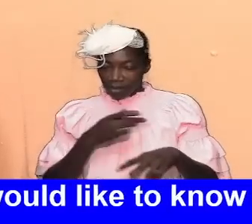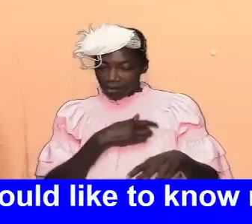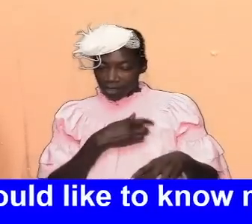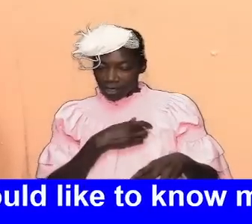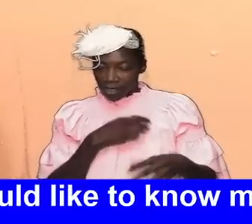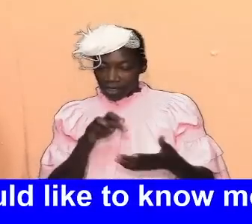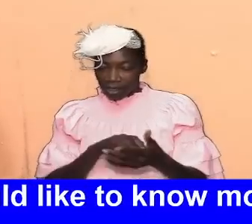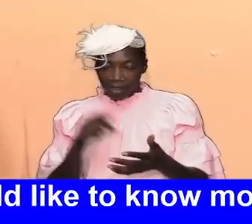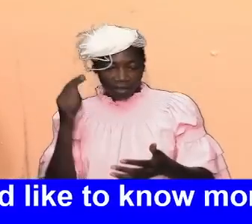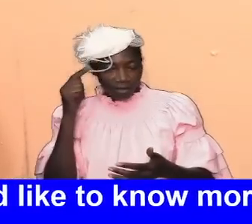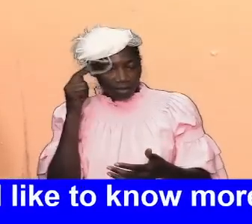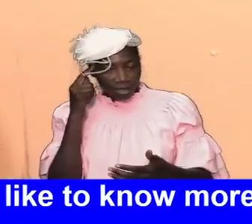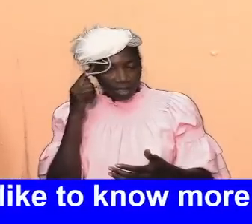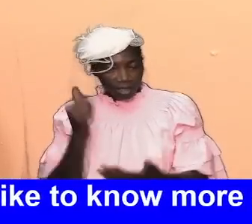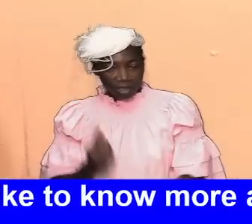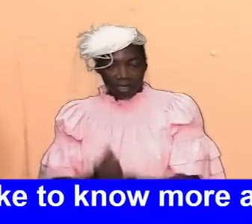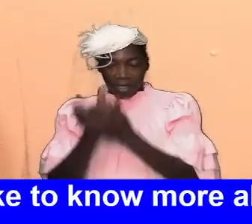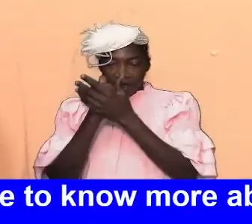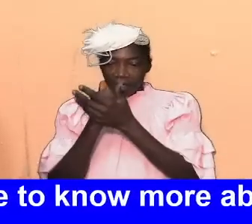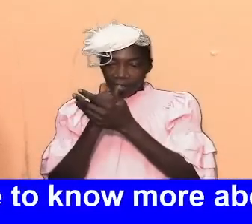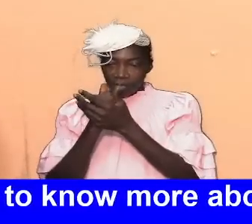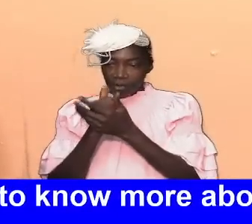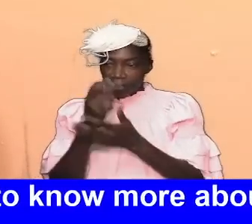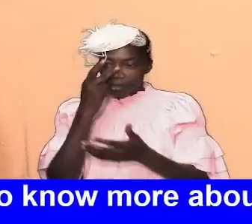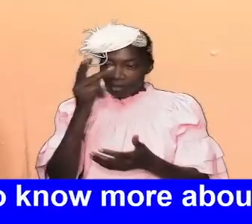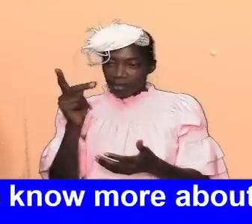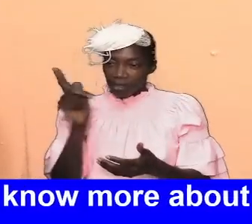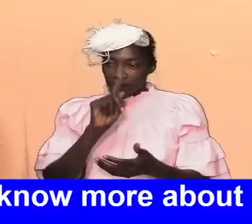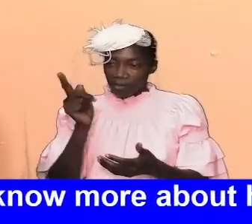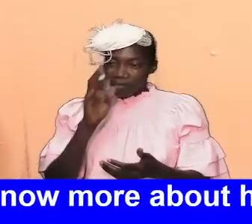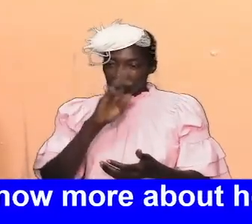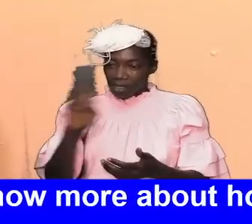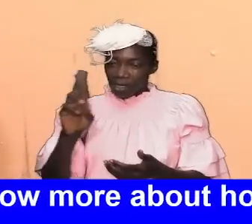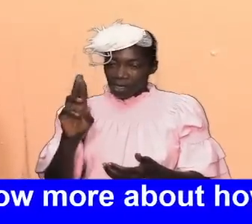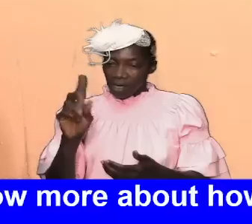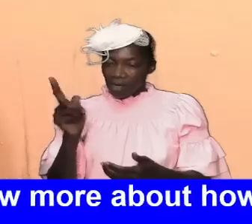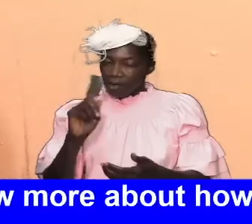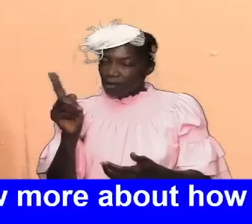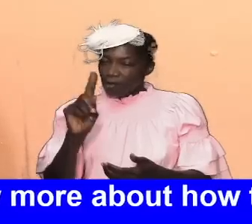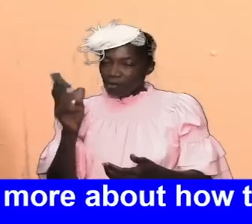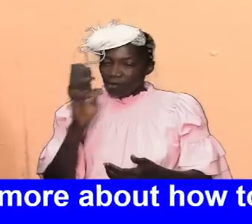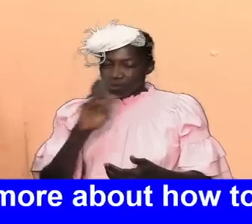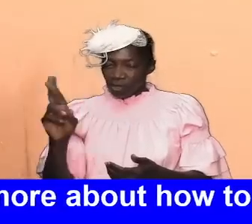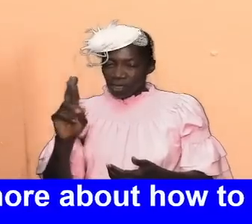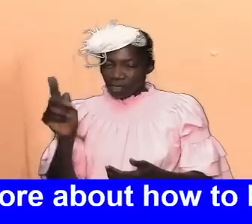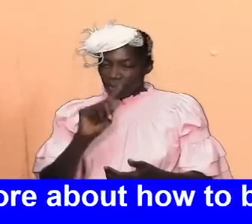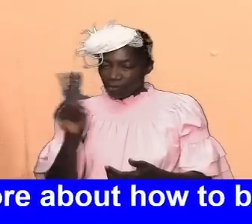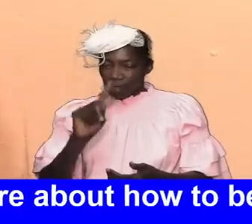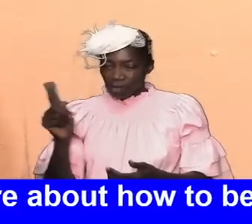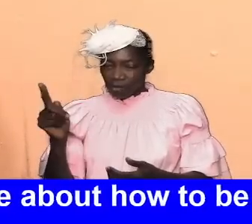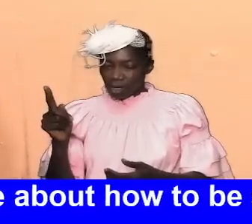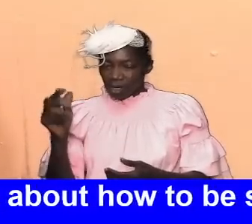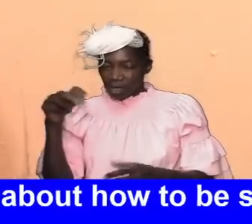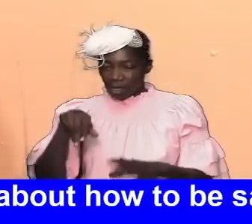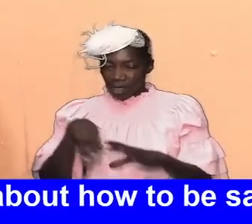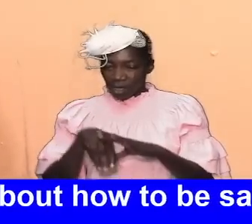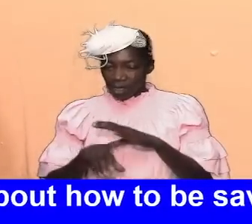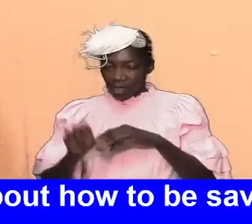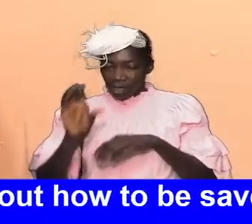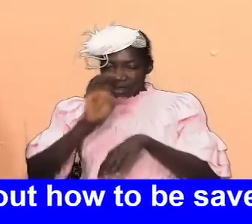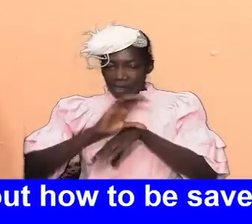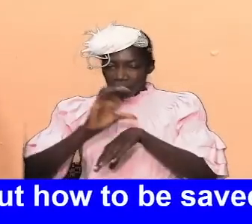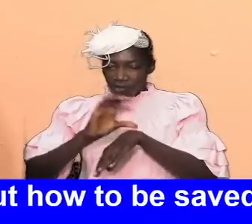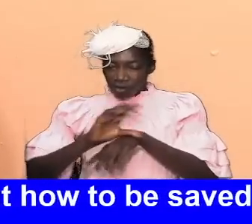minds help us mighty god to see who we are whose we are and to see where we are in the church